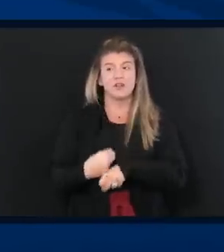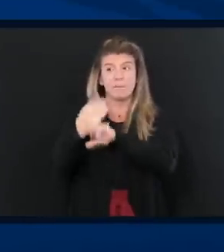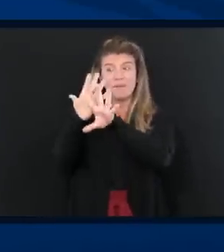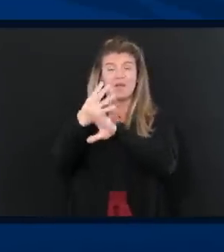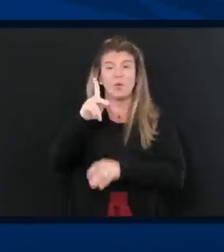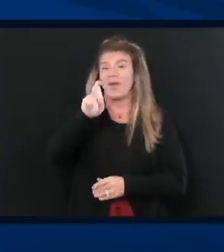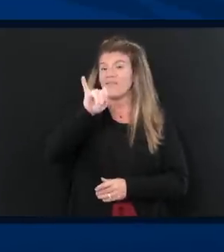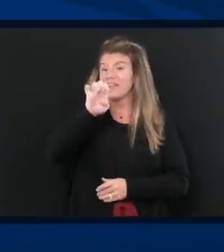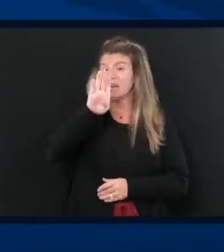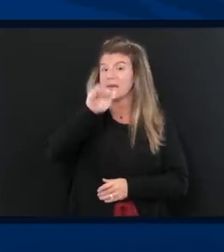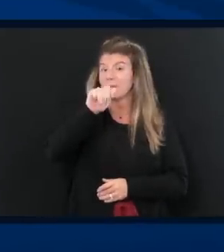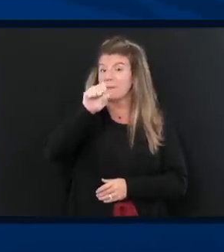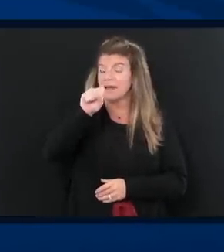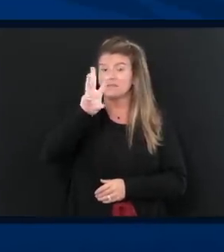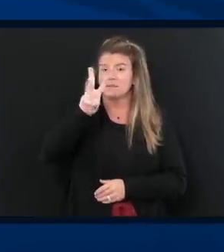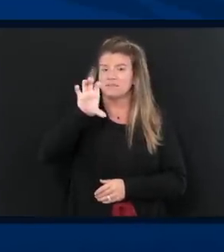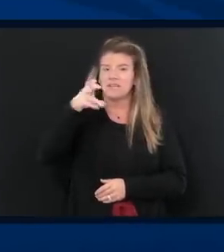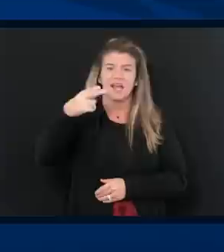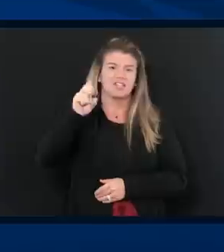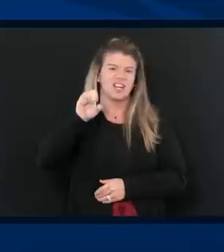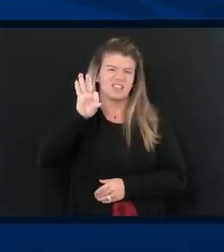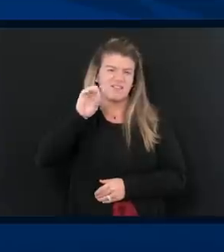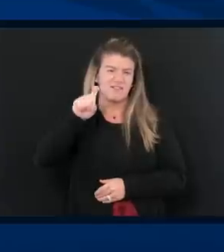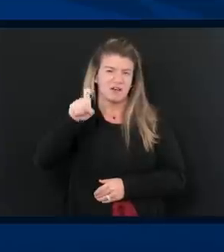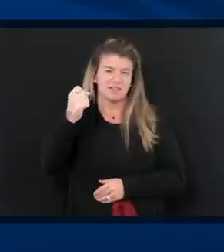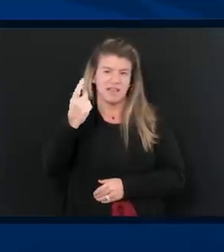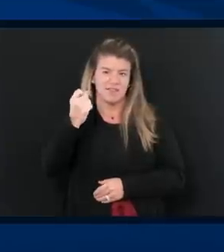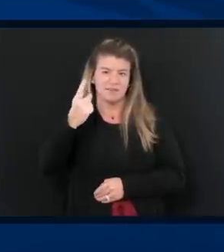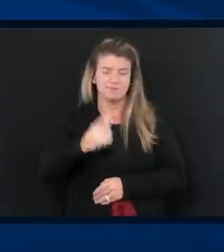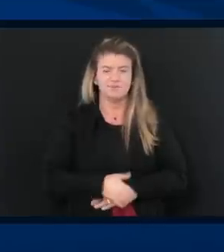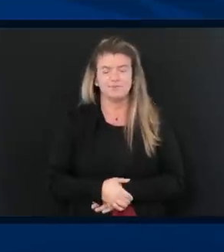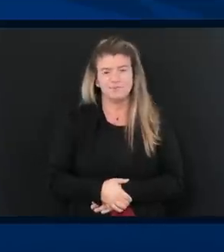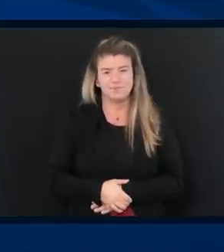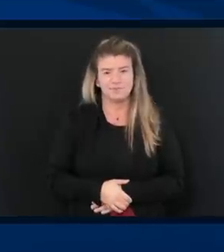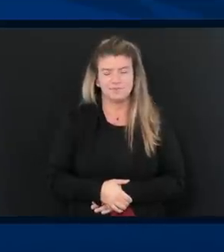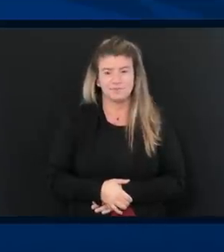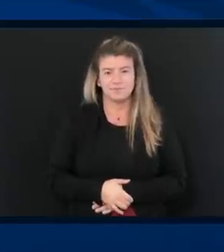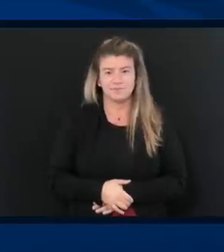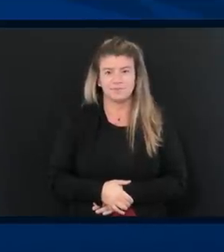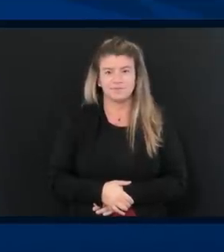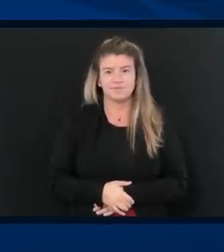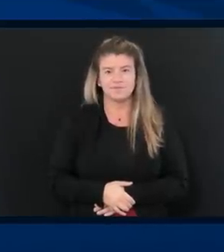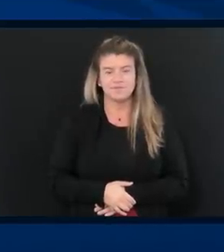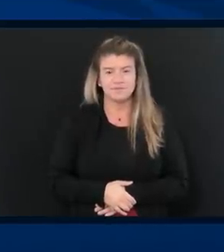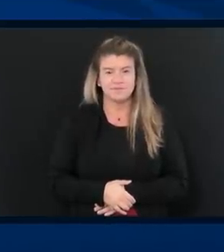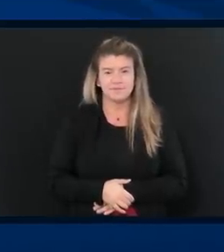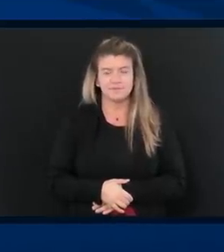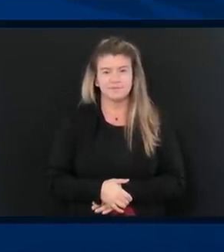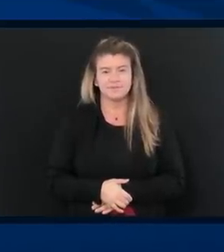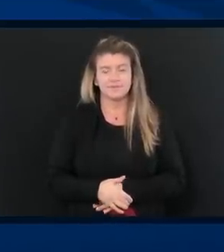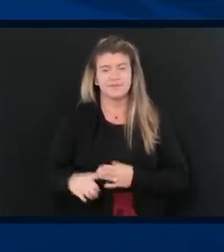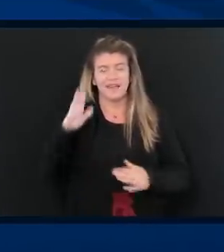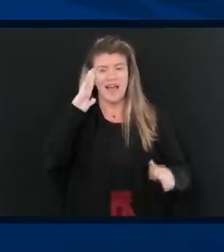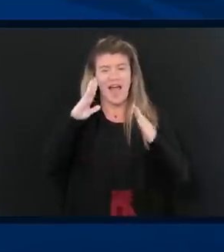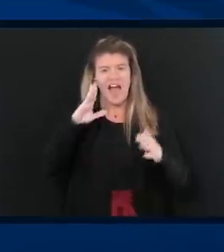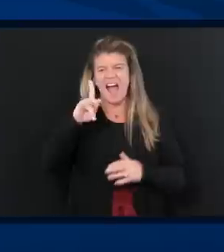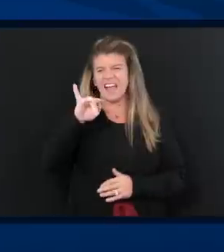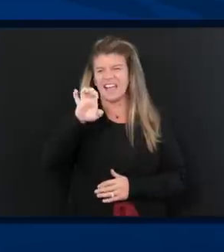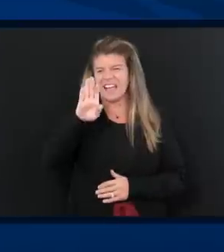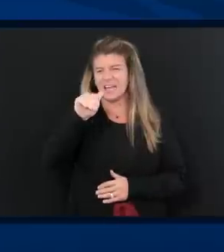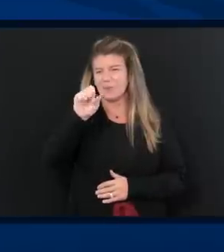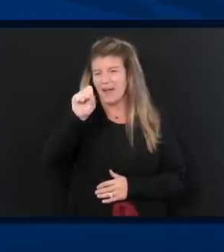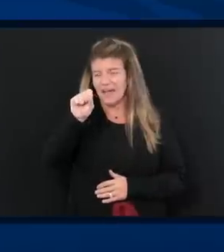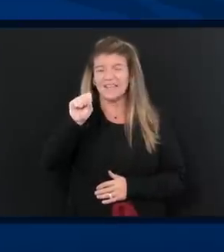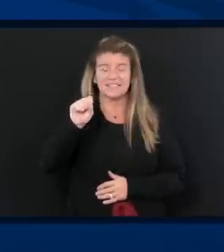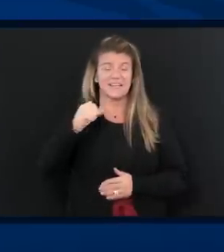from Kenny Bass with WCHS and Fox 11. Hi, this is Kenny Bass from Channel 8 and Fox 11. I know Superintendent Birch is not here,